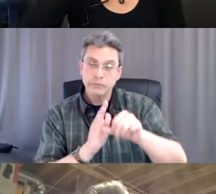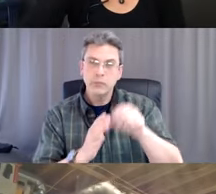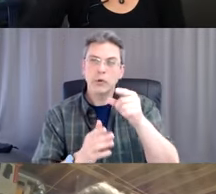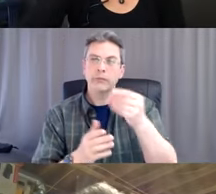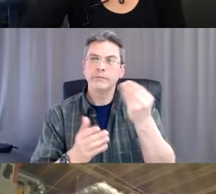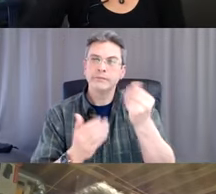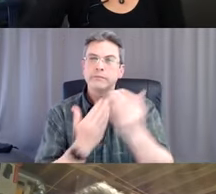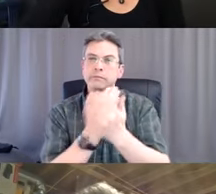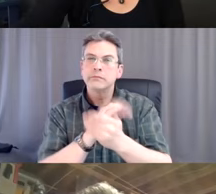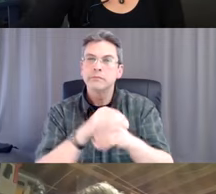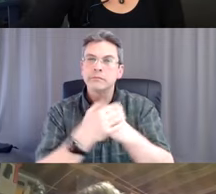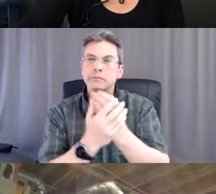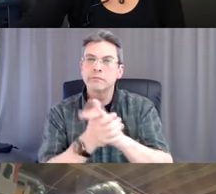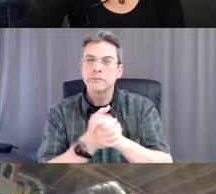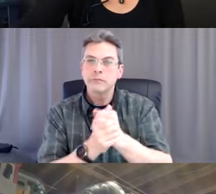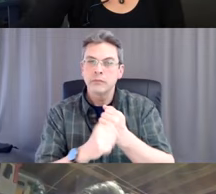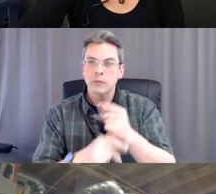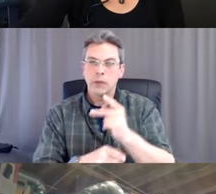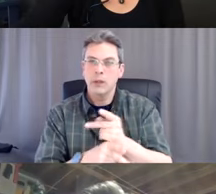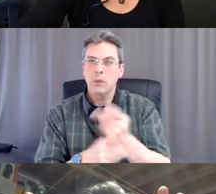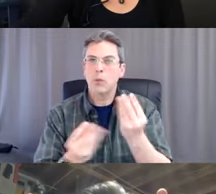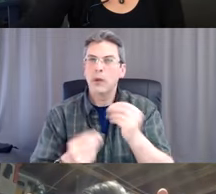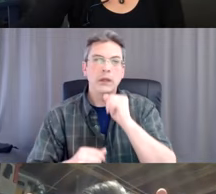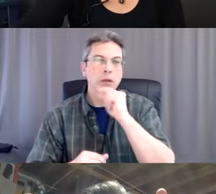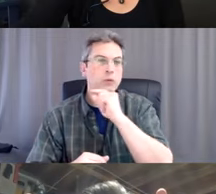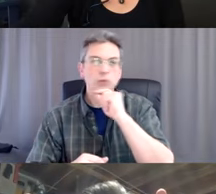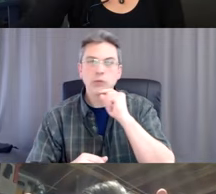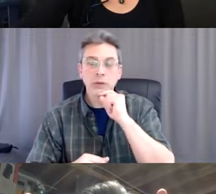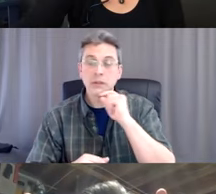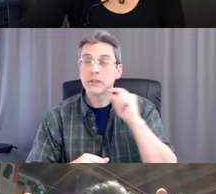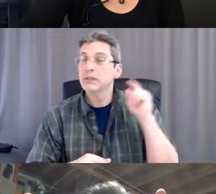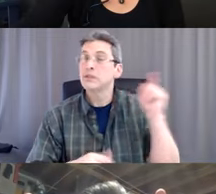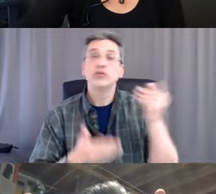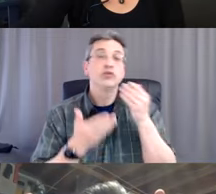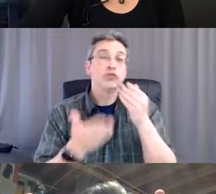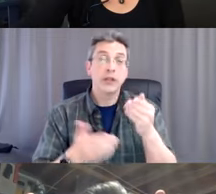And they say every 10th time you wash your hands,